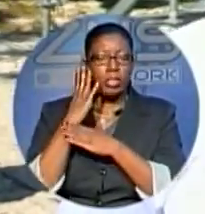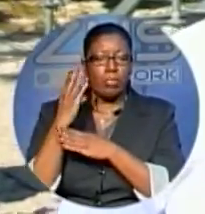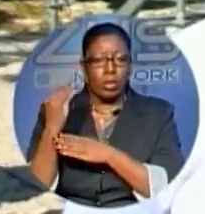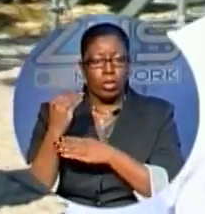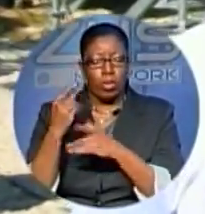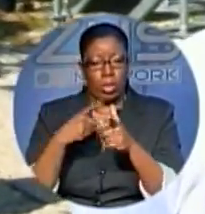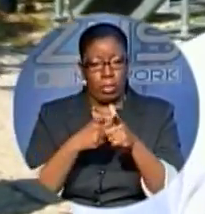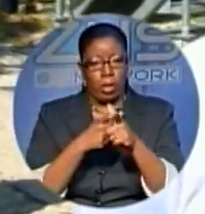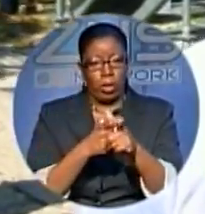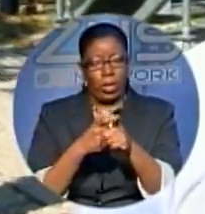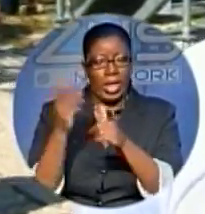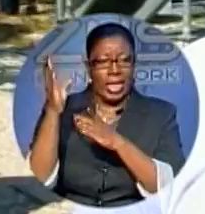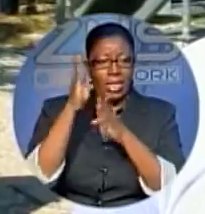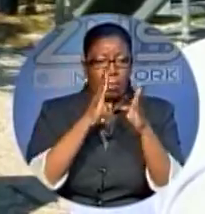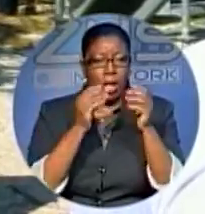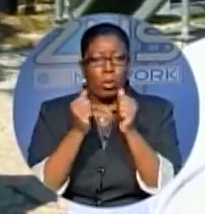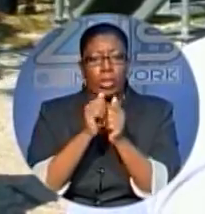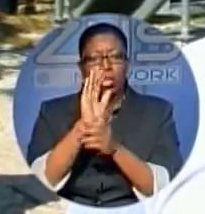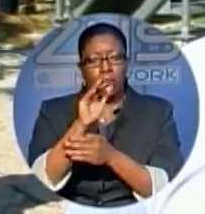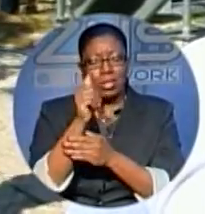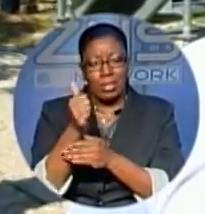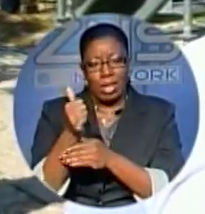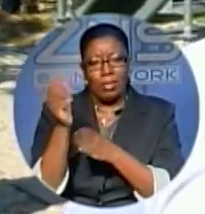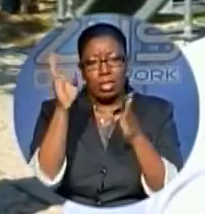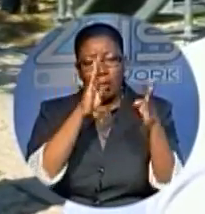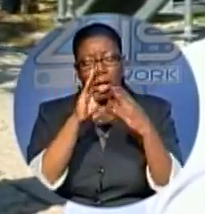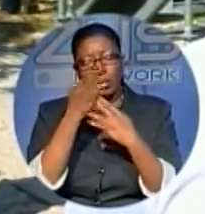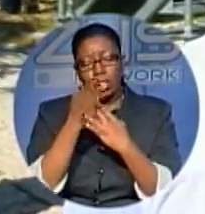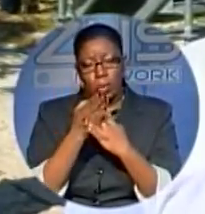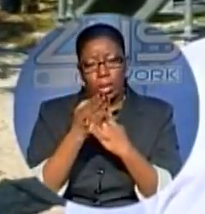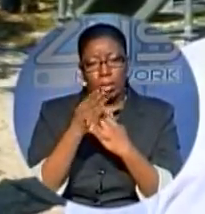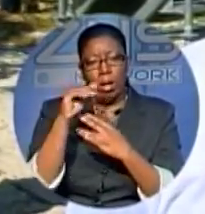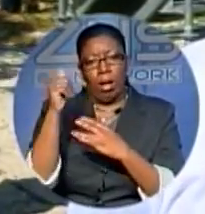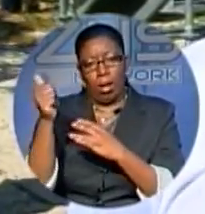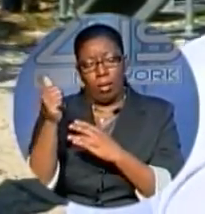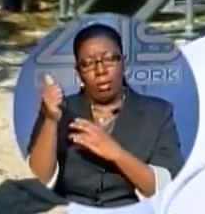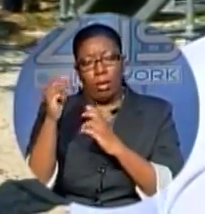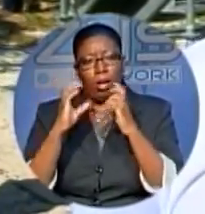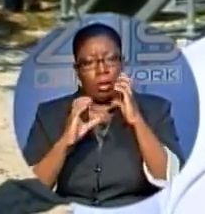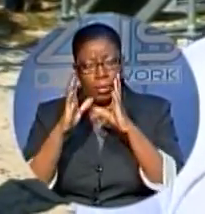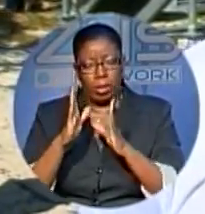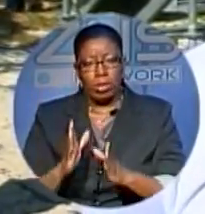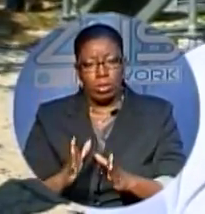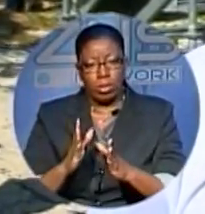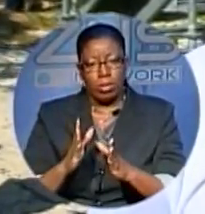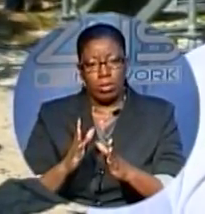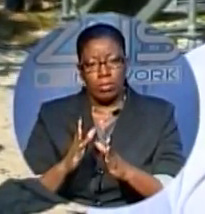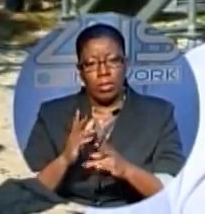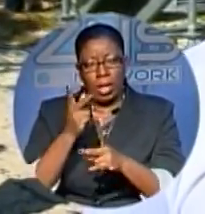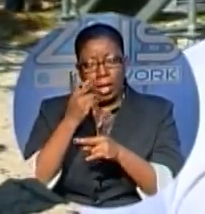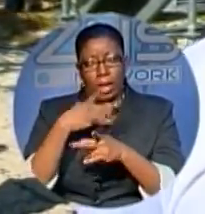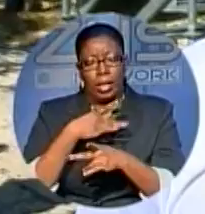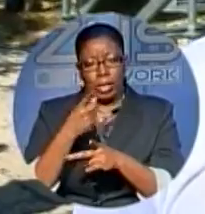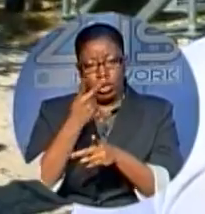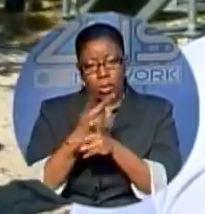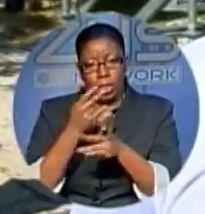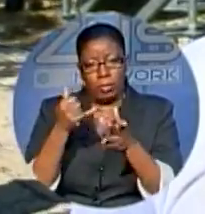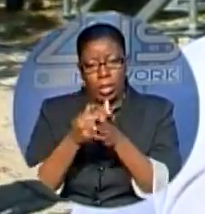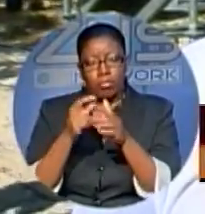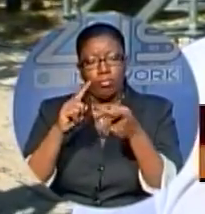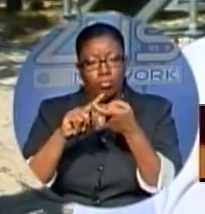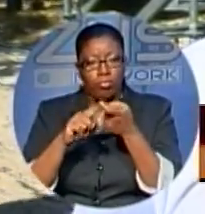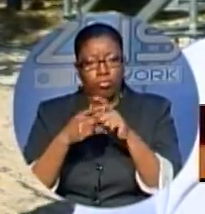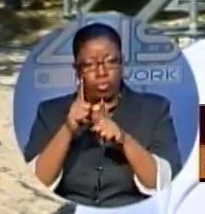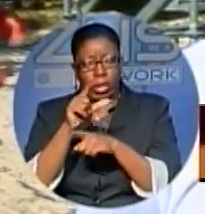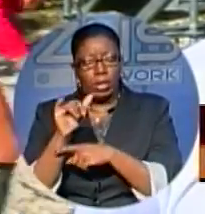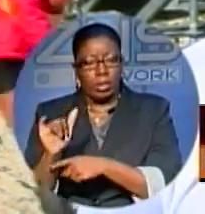know, it's kind of a battle with yourself. And there's a little bit of a battle between competitors as the position, but I like keeping it friendly, too, and having good energy. I know second